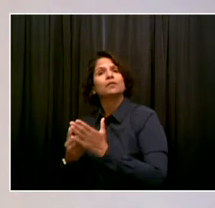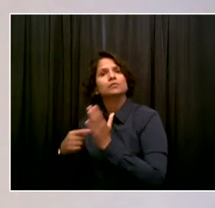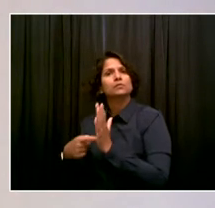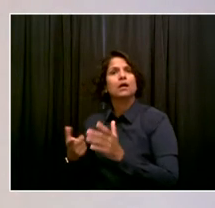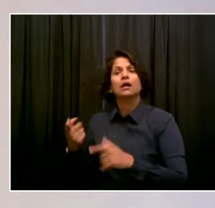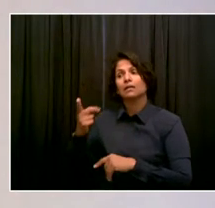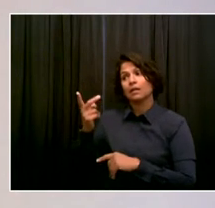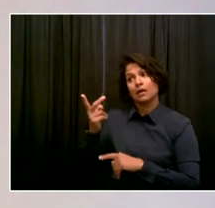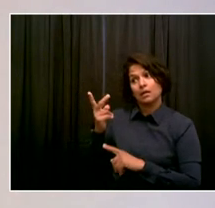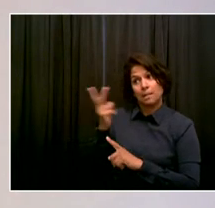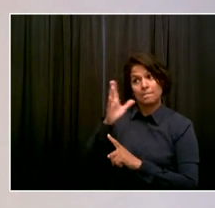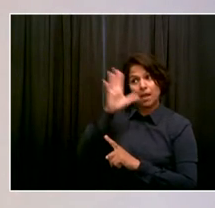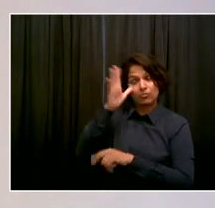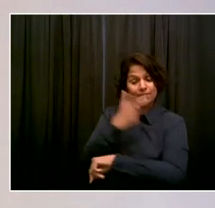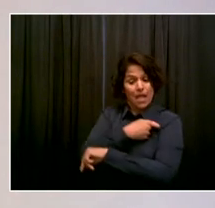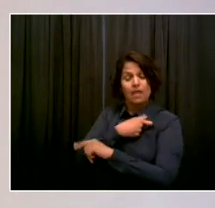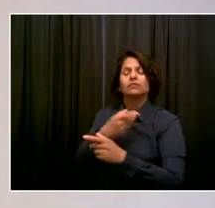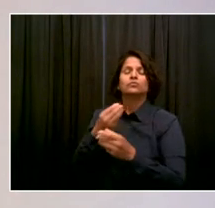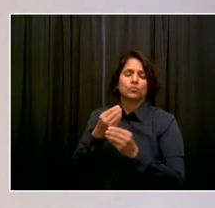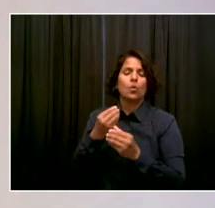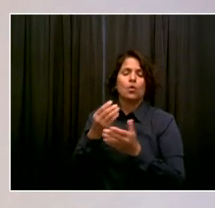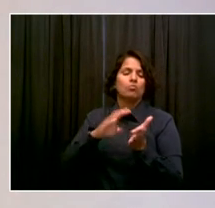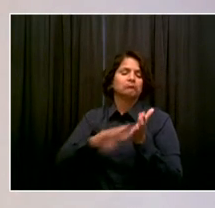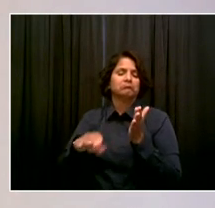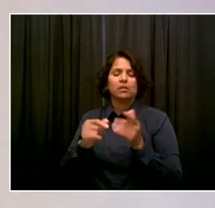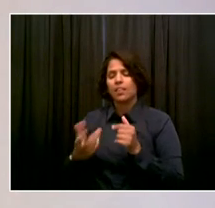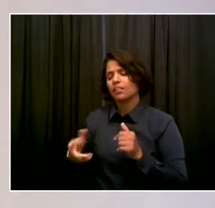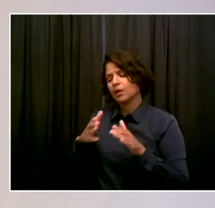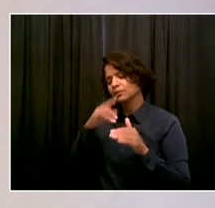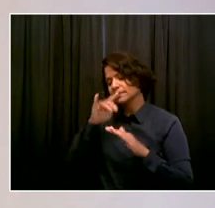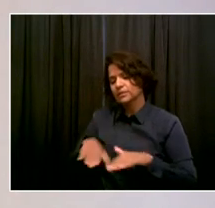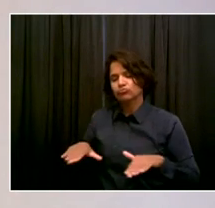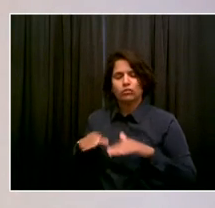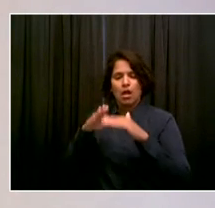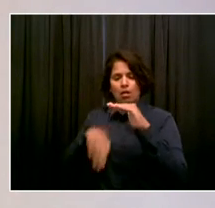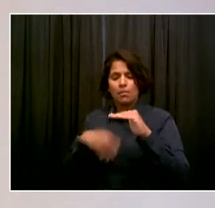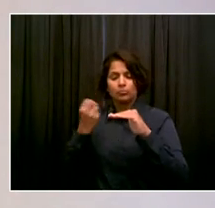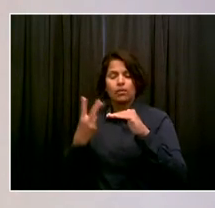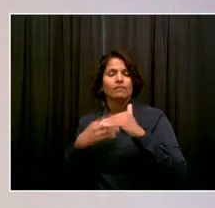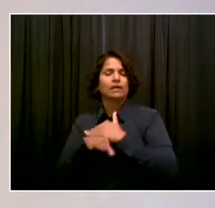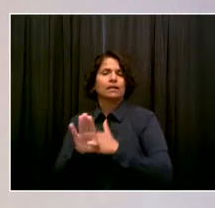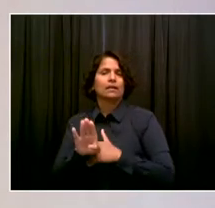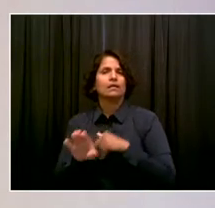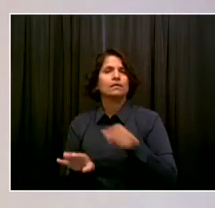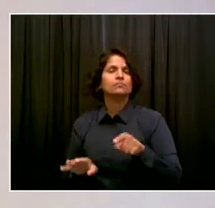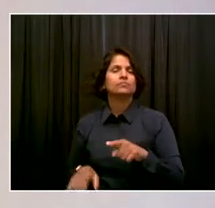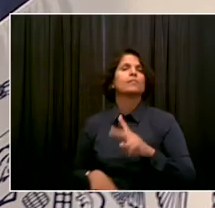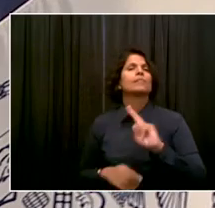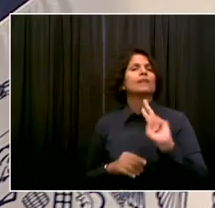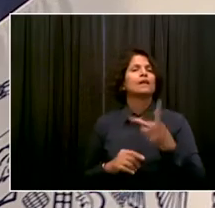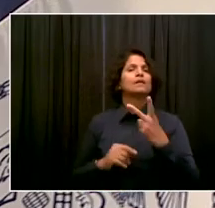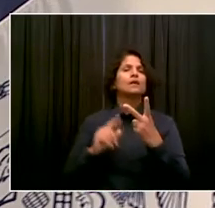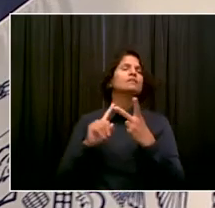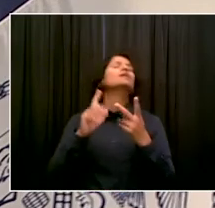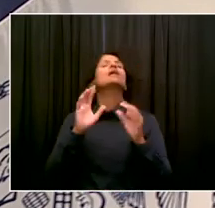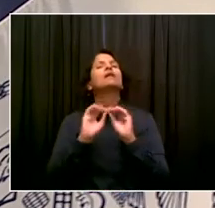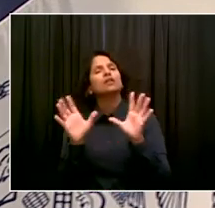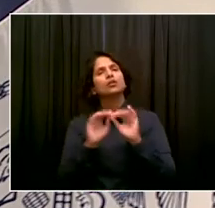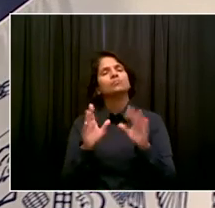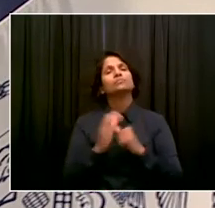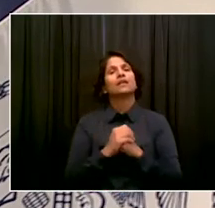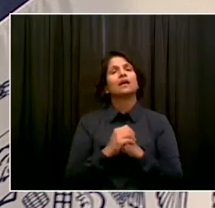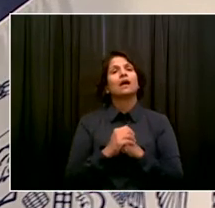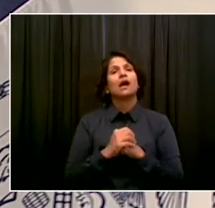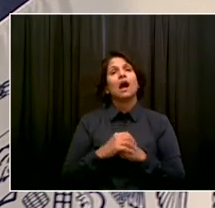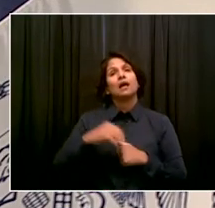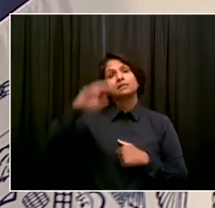if I were to bring like my son or daughter who's 10 years old into a restaurant, will my child